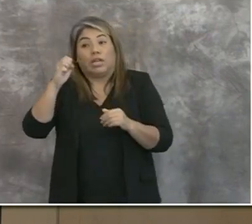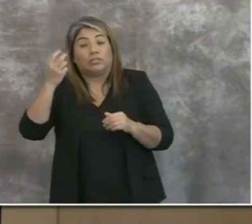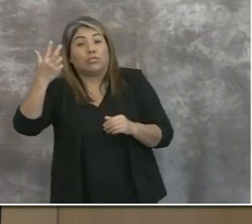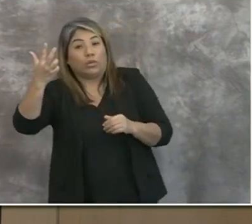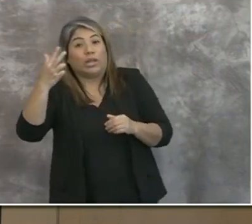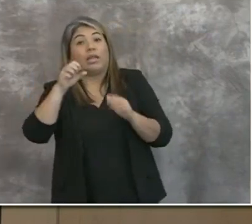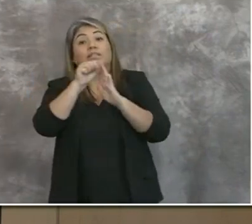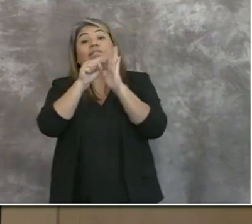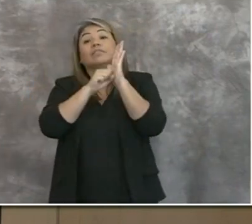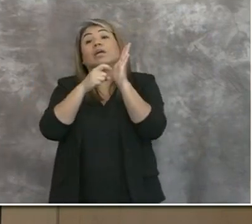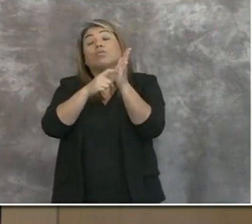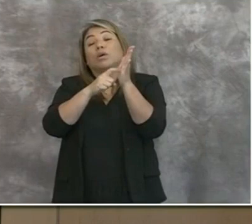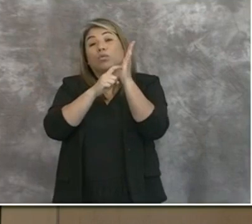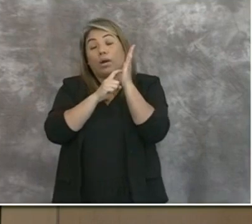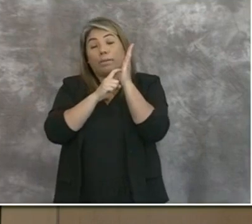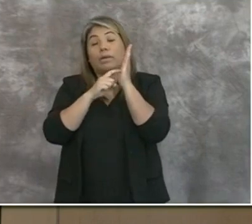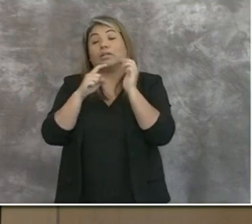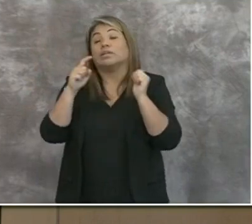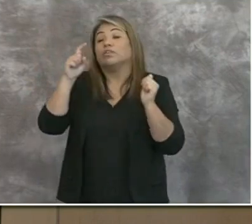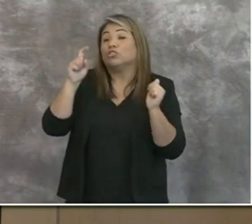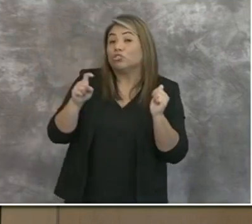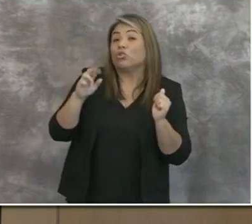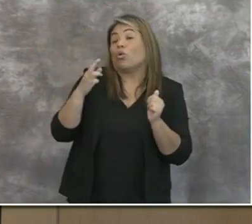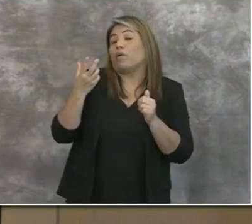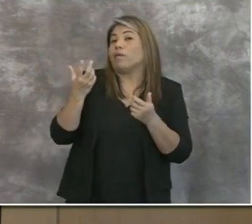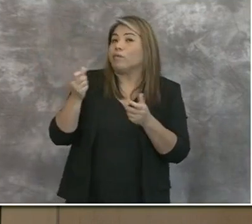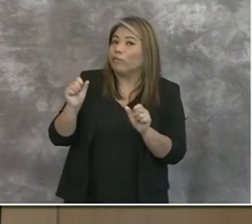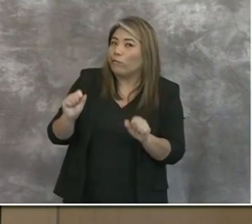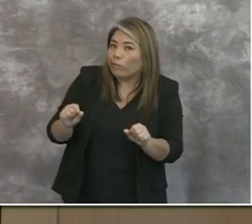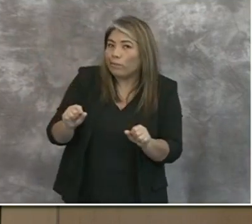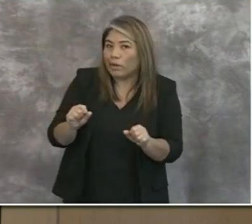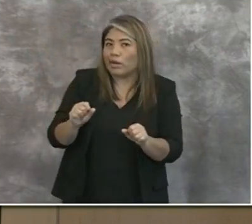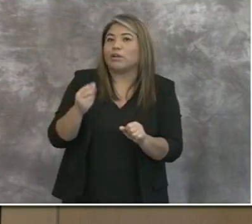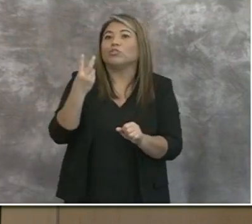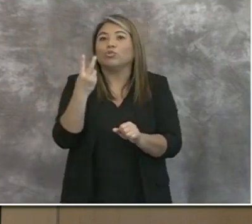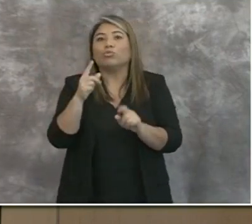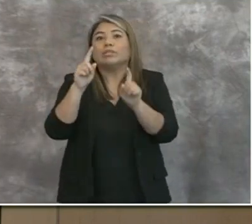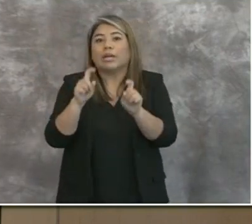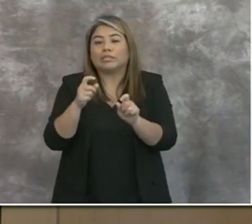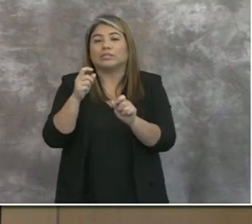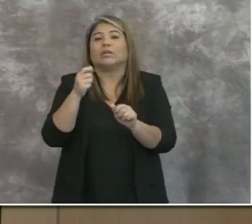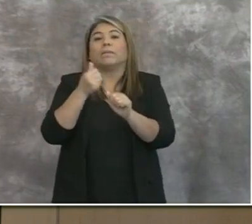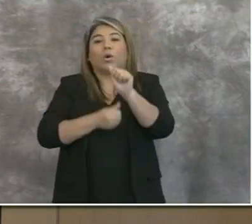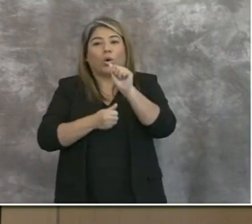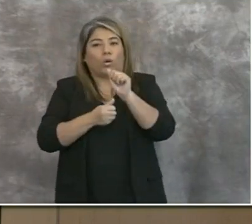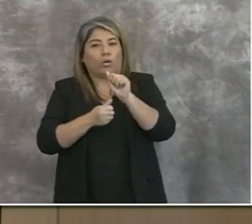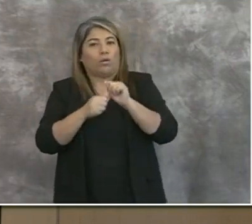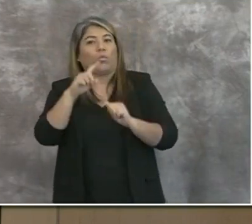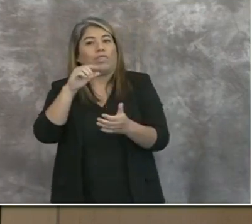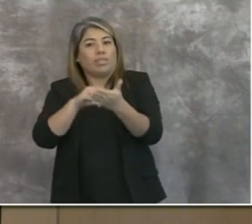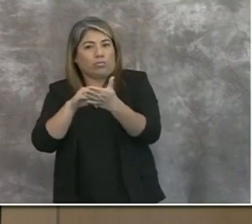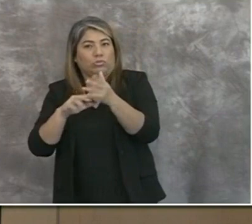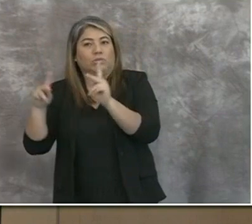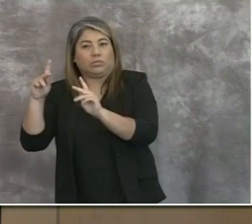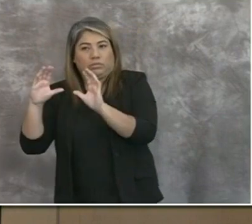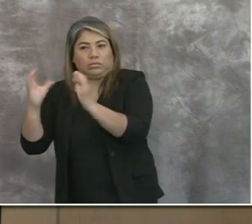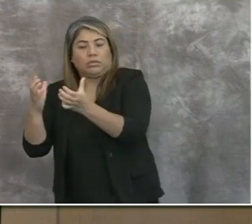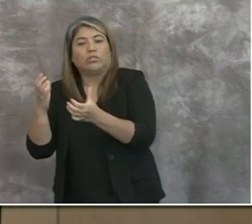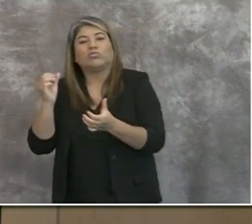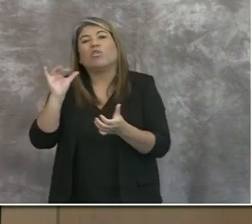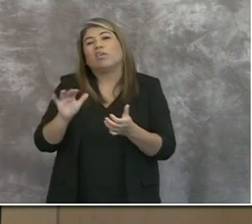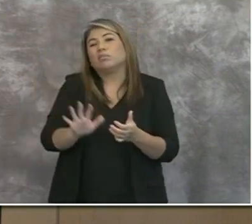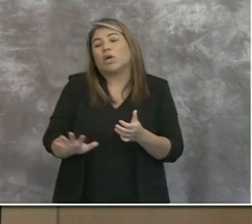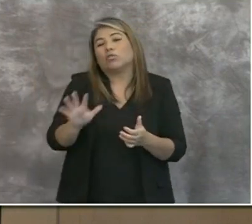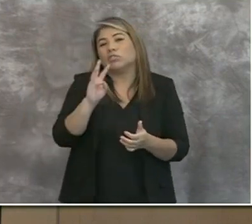should or could be two tests per 1,000 population. So that's